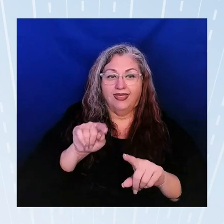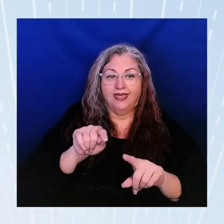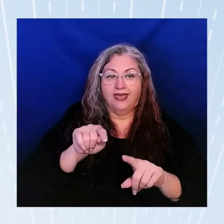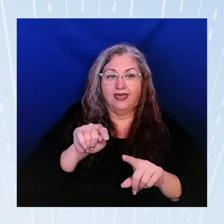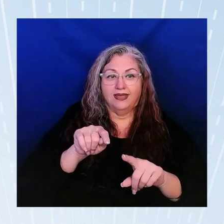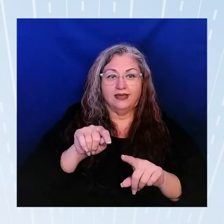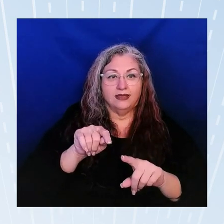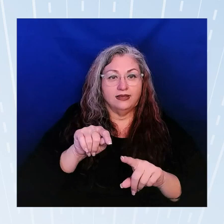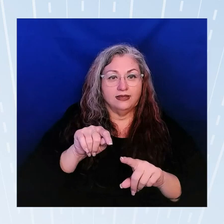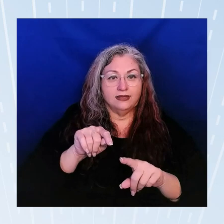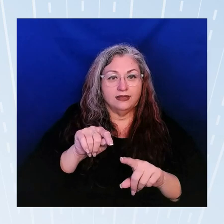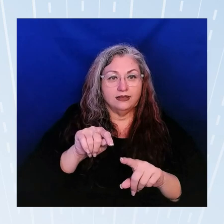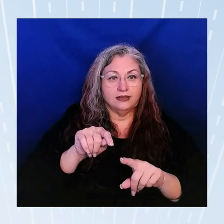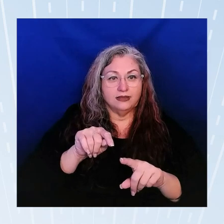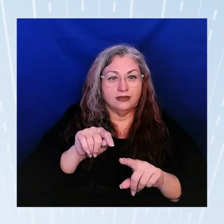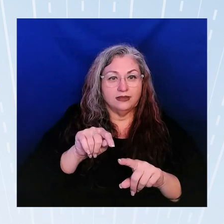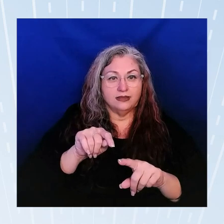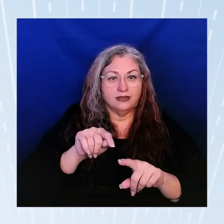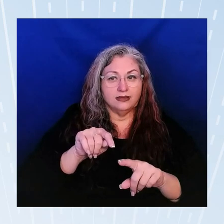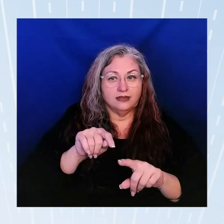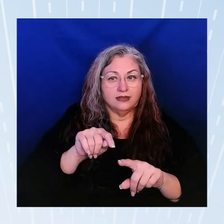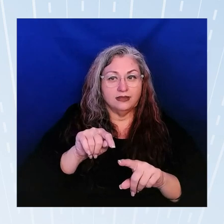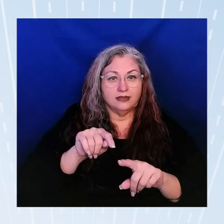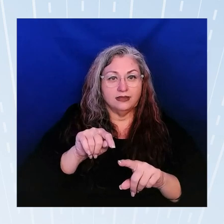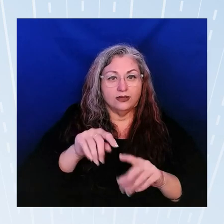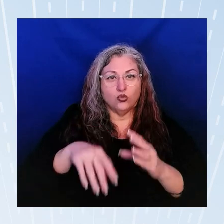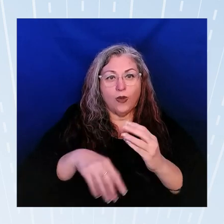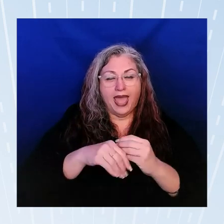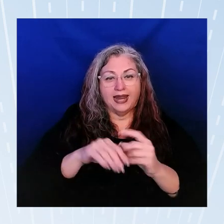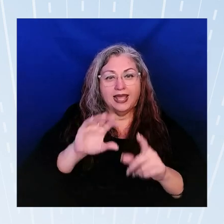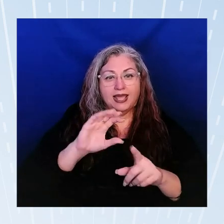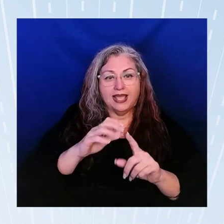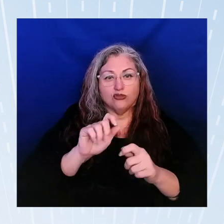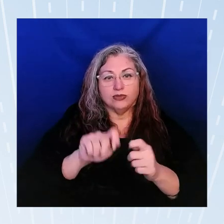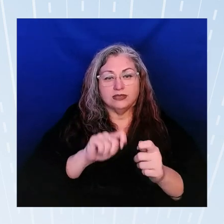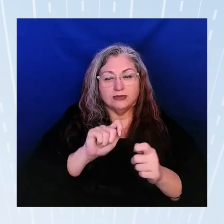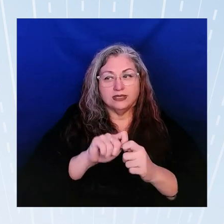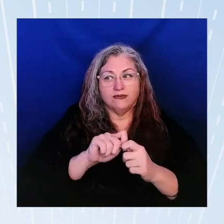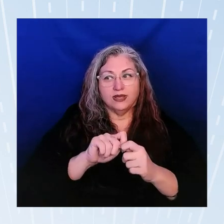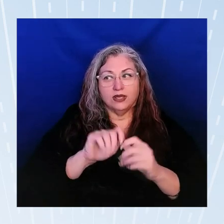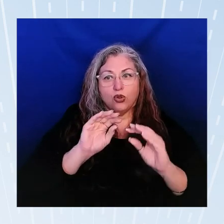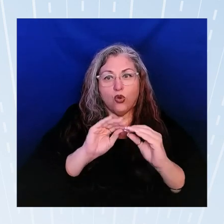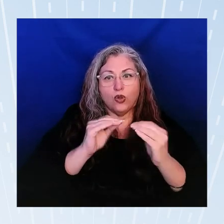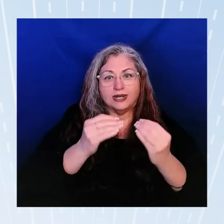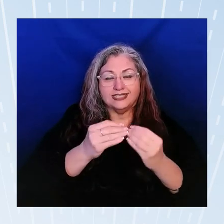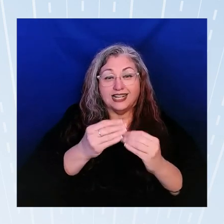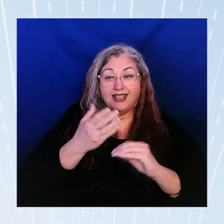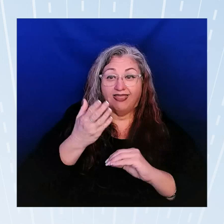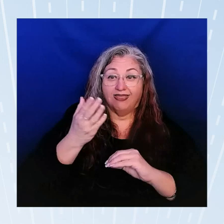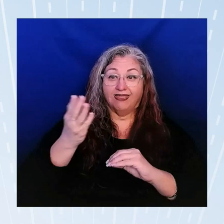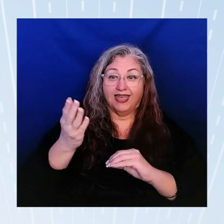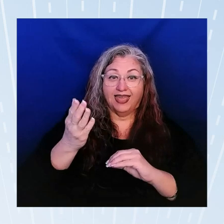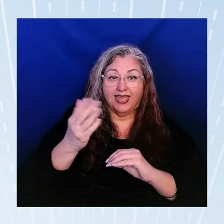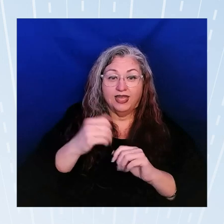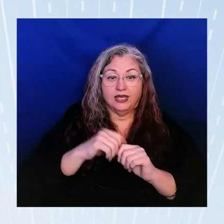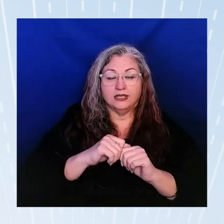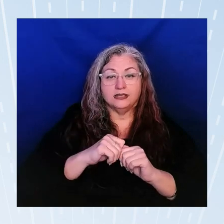that adding the culturally specific organizations there i mean if